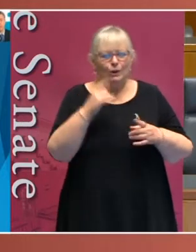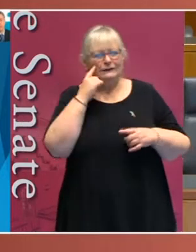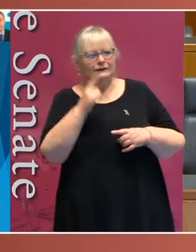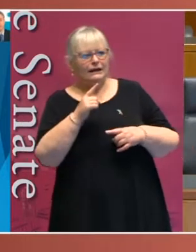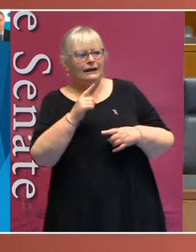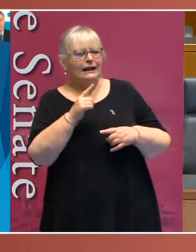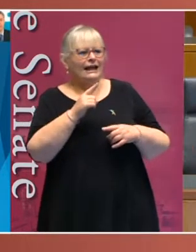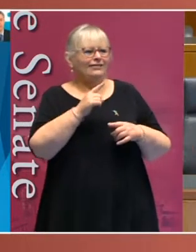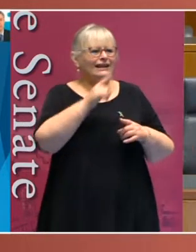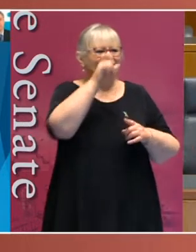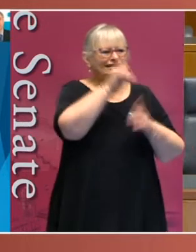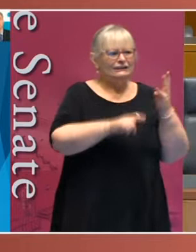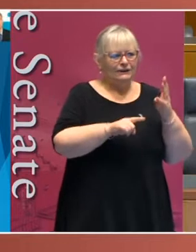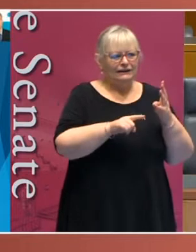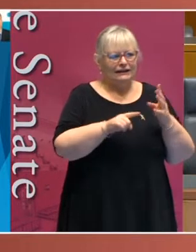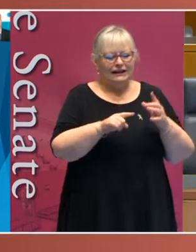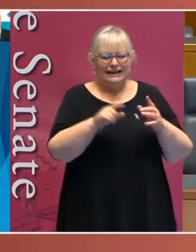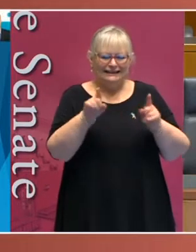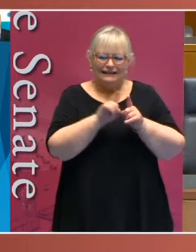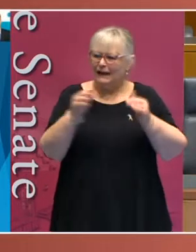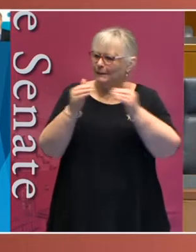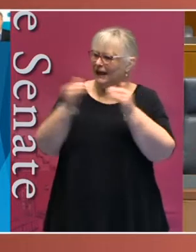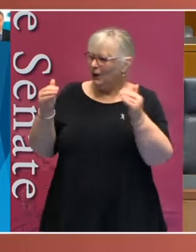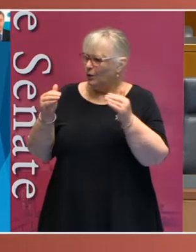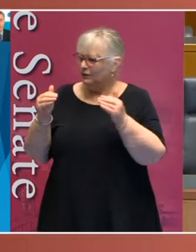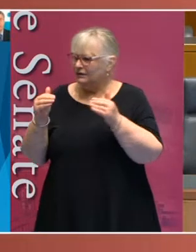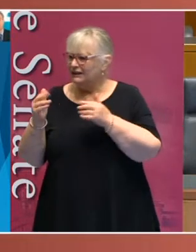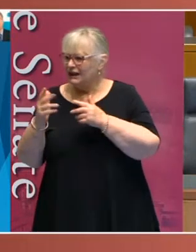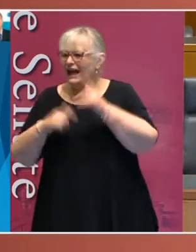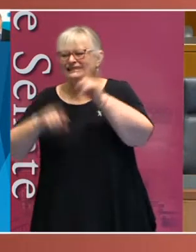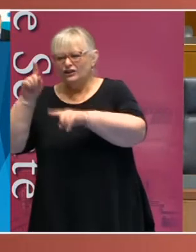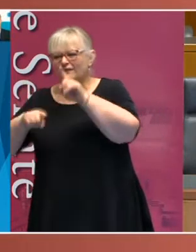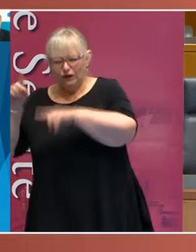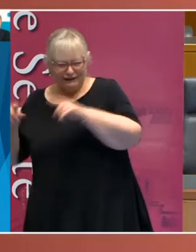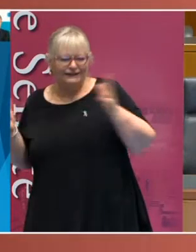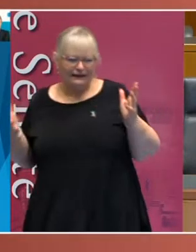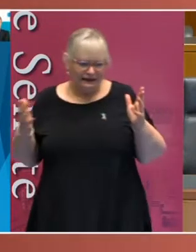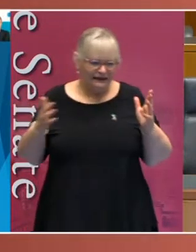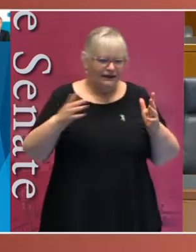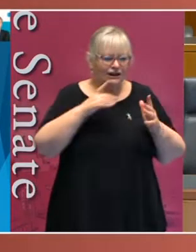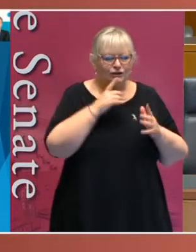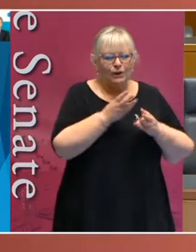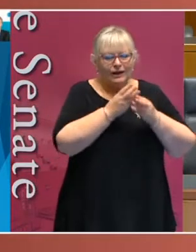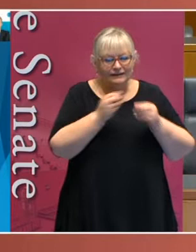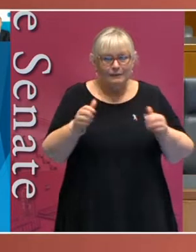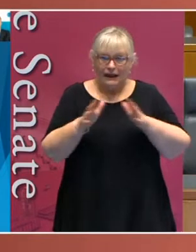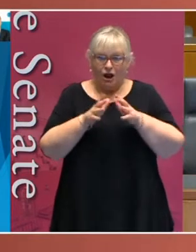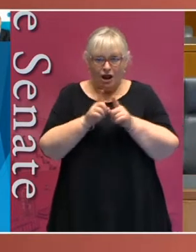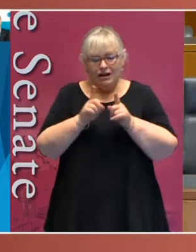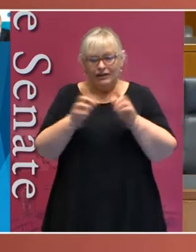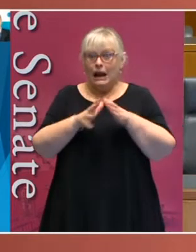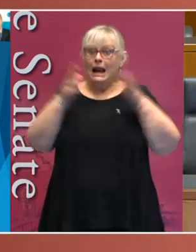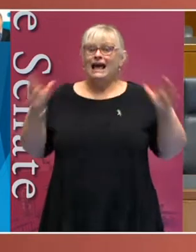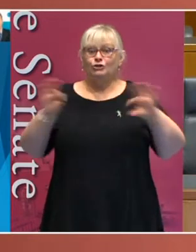equal of other diversity characteristics. This is in their own and is hopefully something that the largest organisations